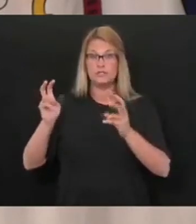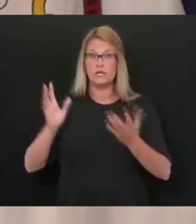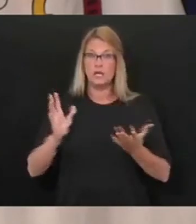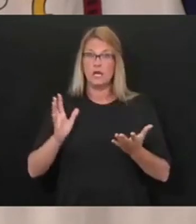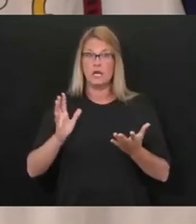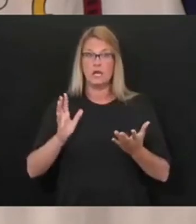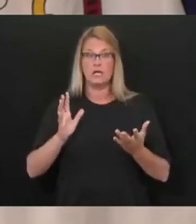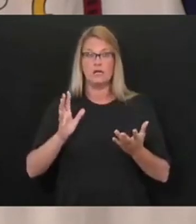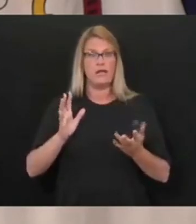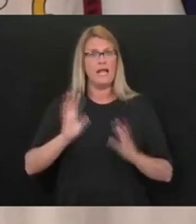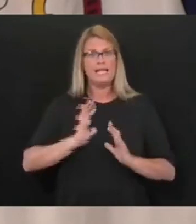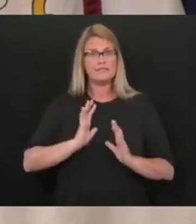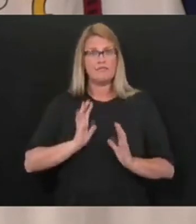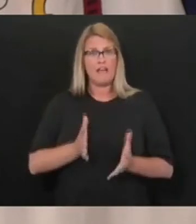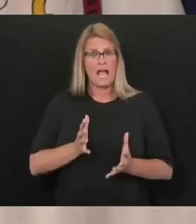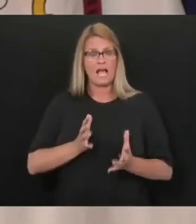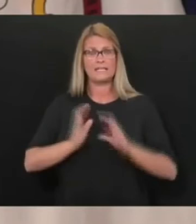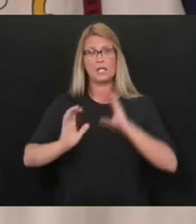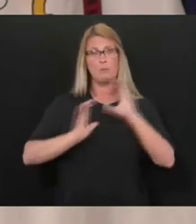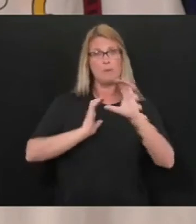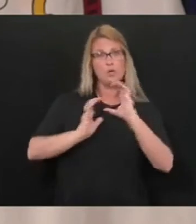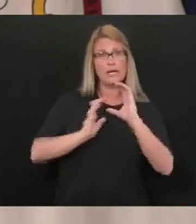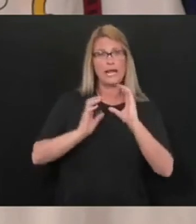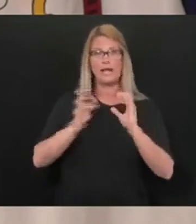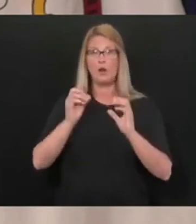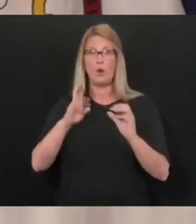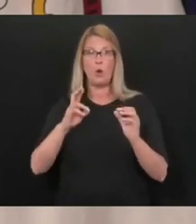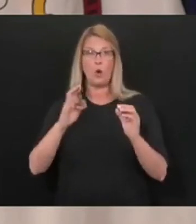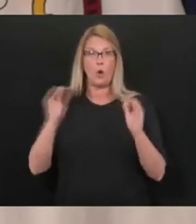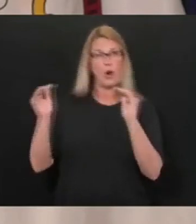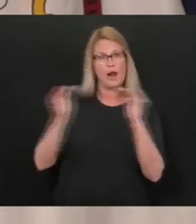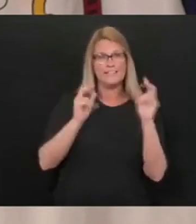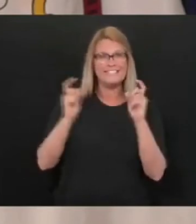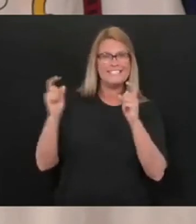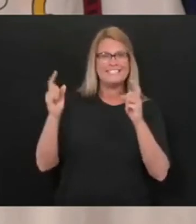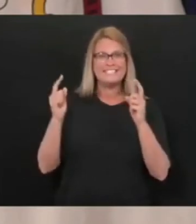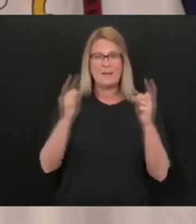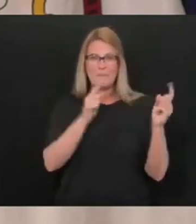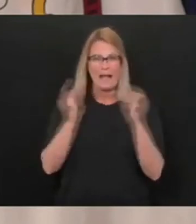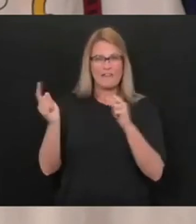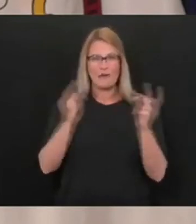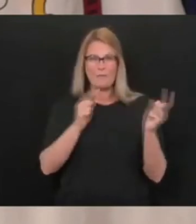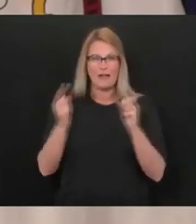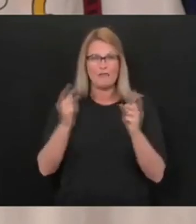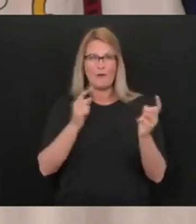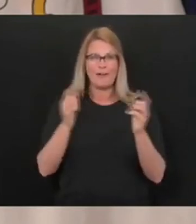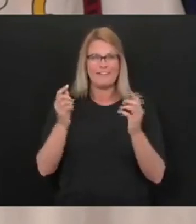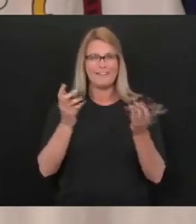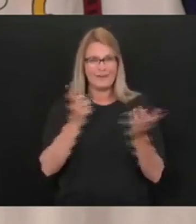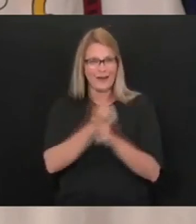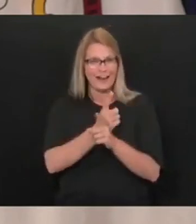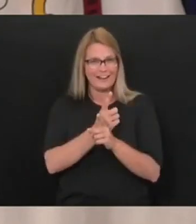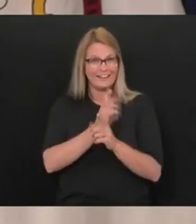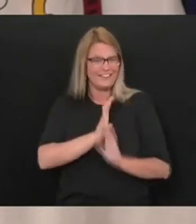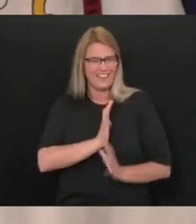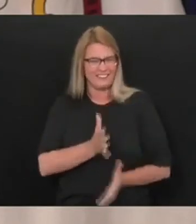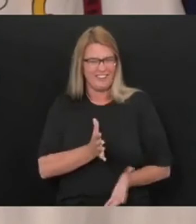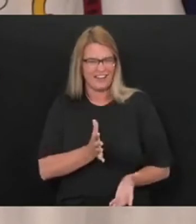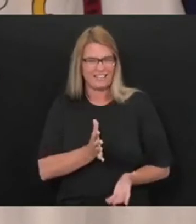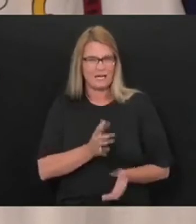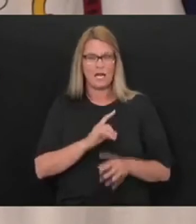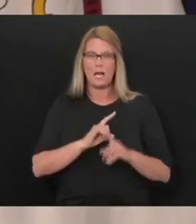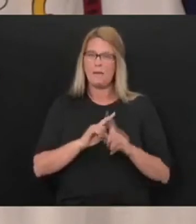for us to talk about or argue about and everything. And, but at the end of the day, we have got to